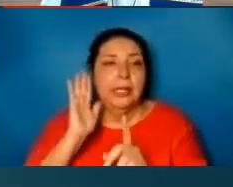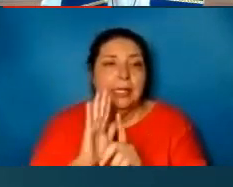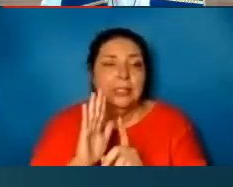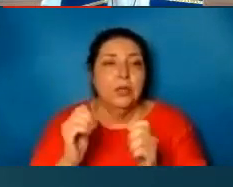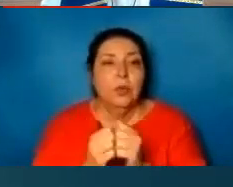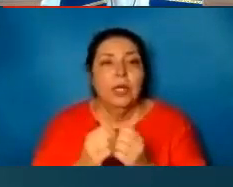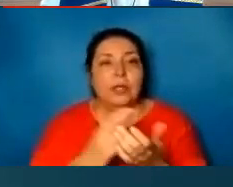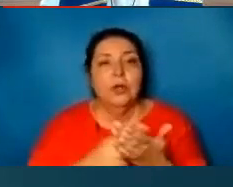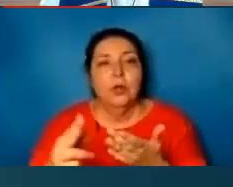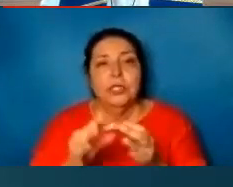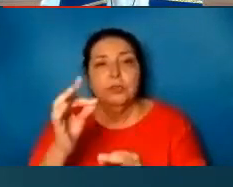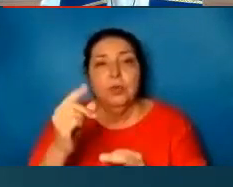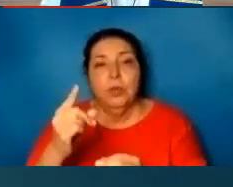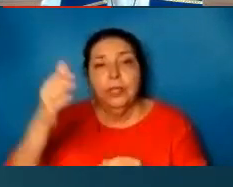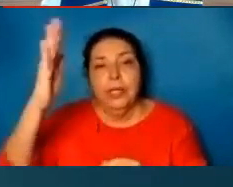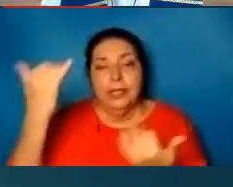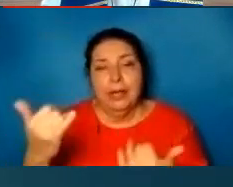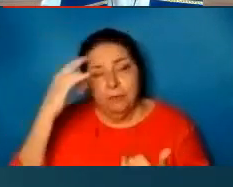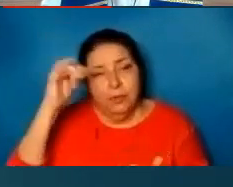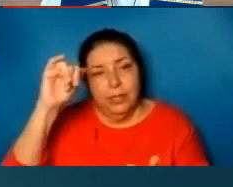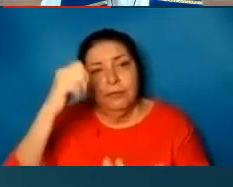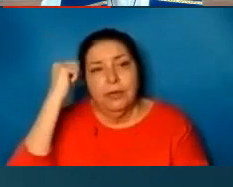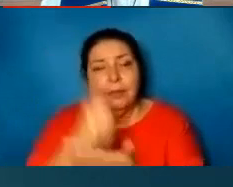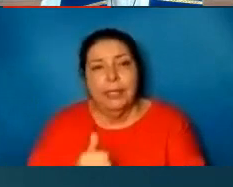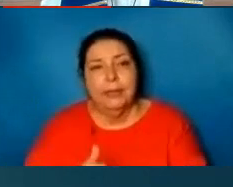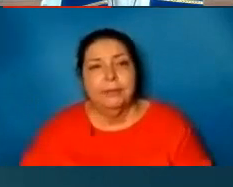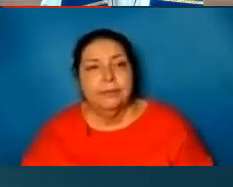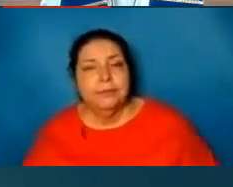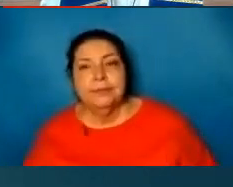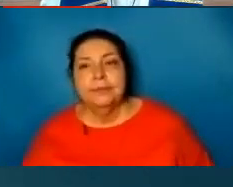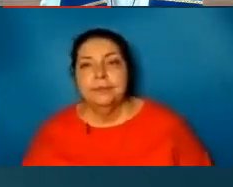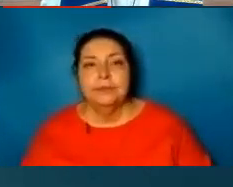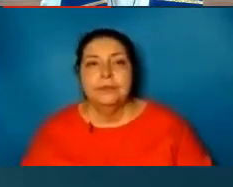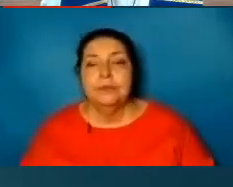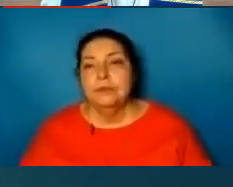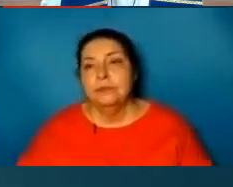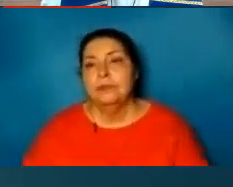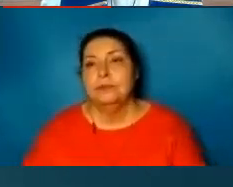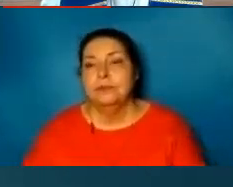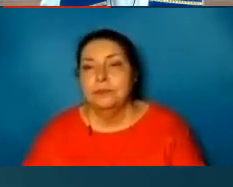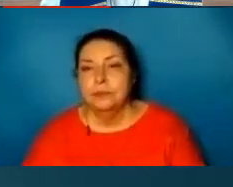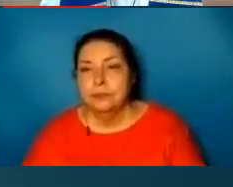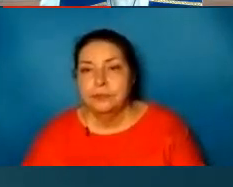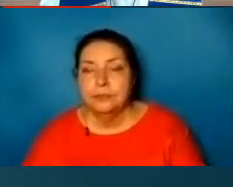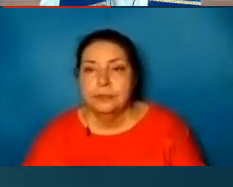With the Holy Spirit. One God, now and forever. And God's people said, Amen.